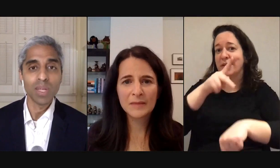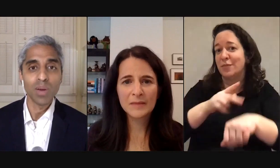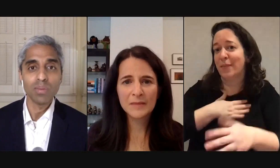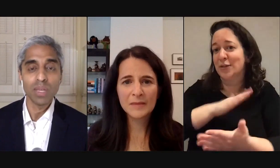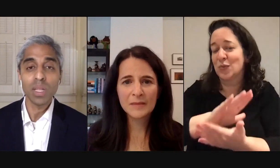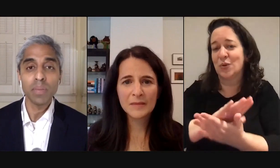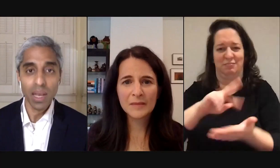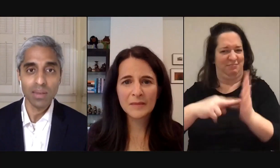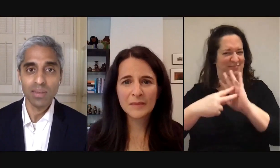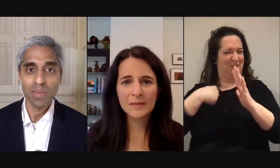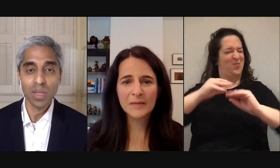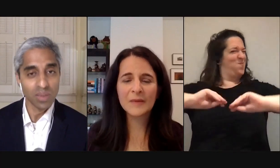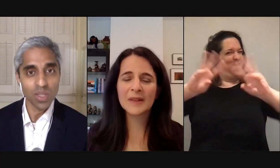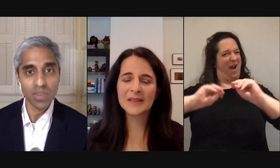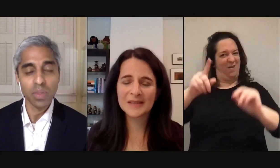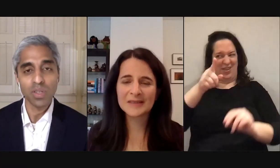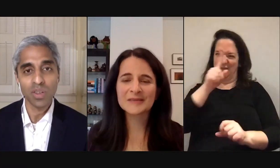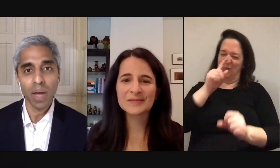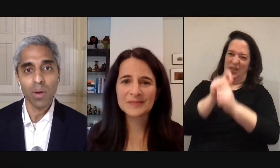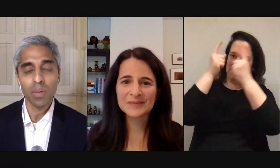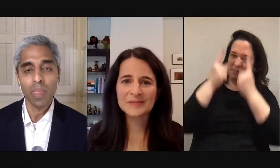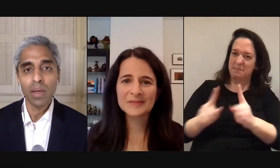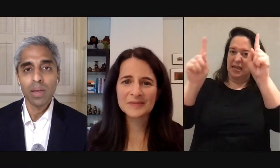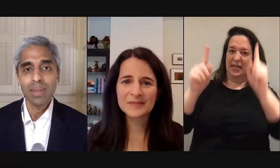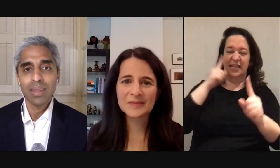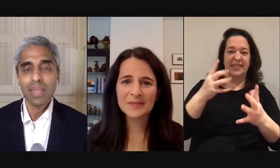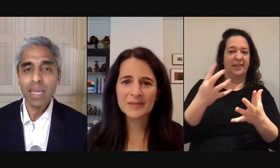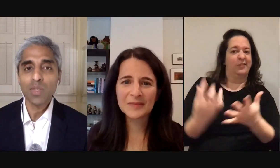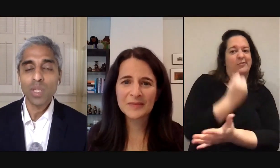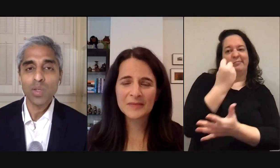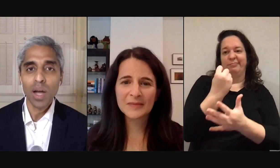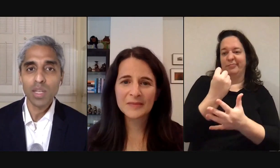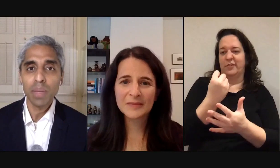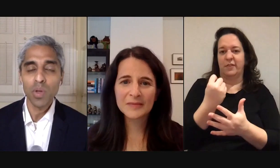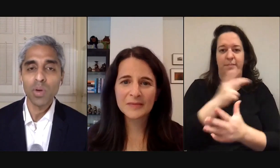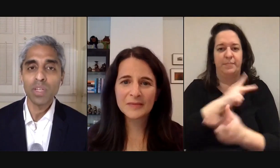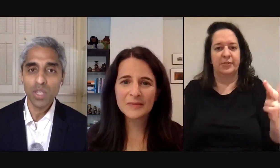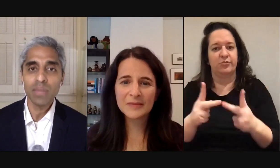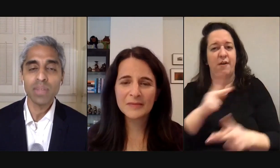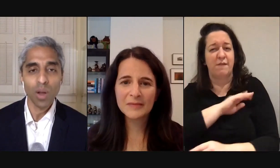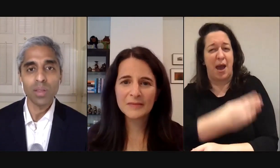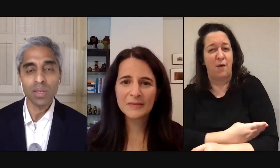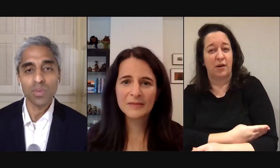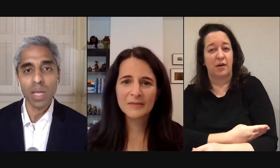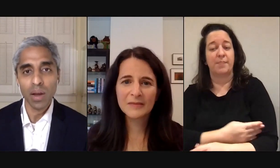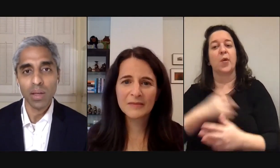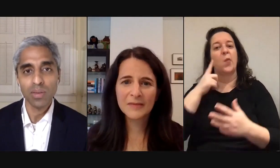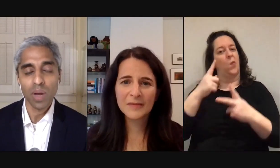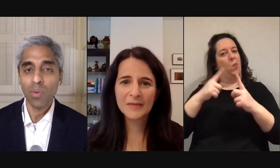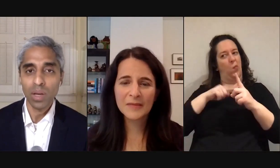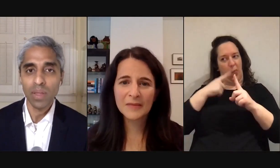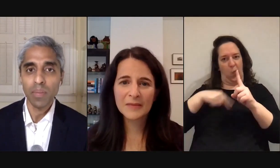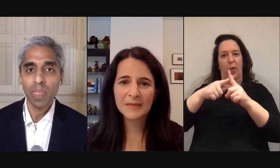wow you know he's really made it because he's achieved a position of power the thing is when you talk to people who have achieved in all these three